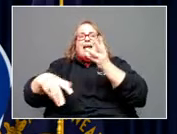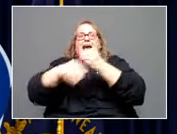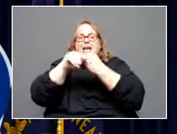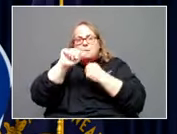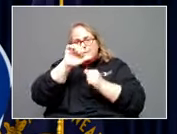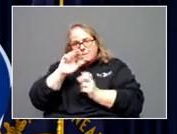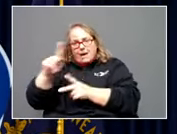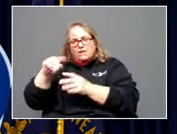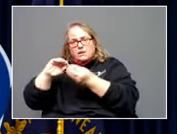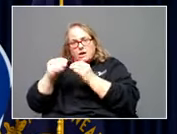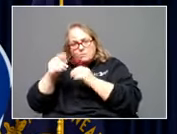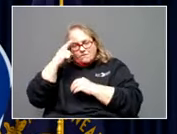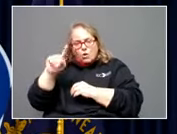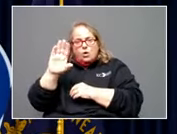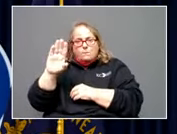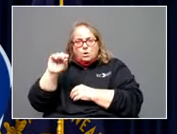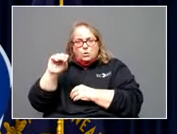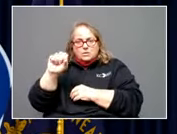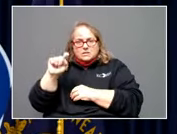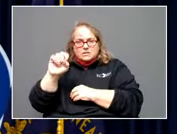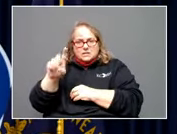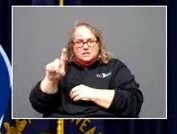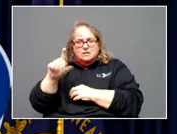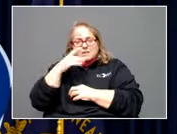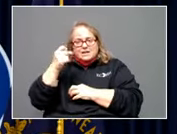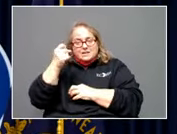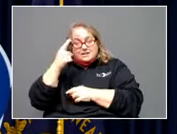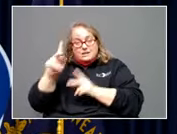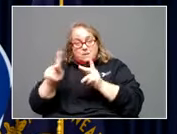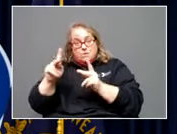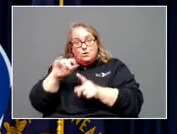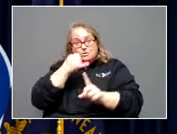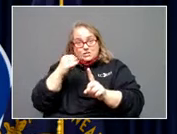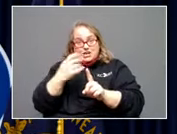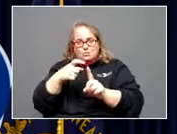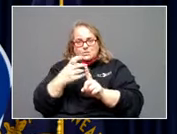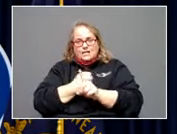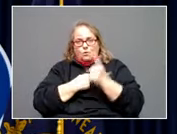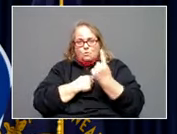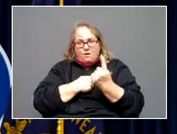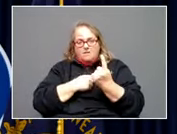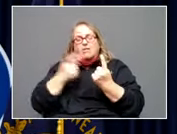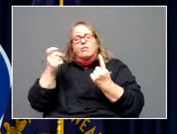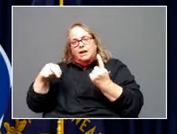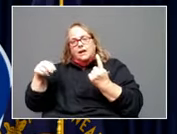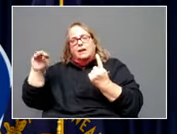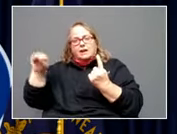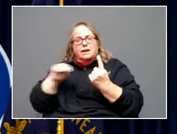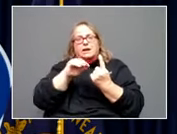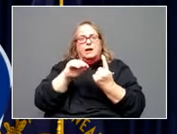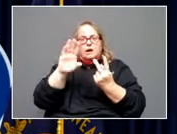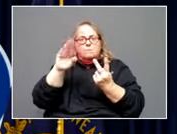of Boosted. Now, they were people who had gotten their booster that were misinterpreted as becoming fully